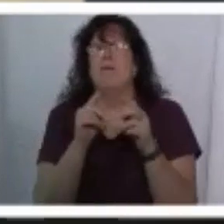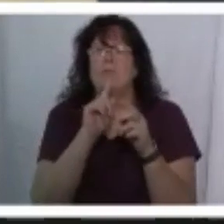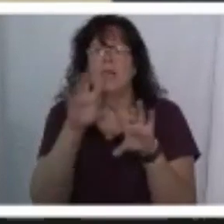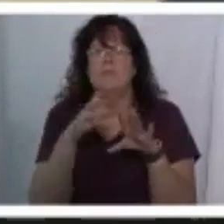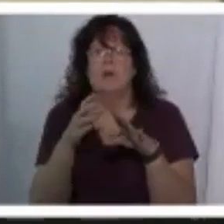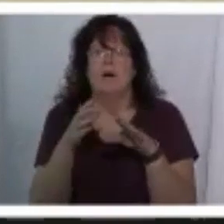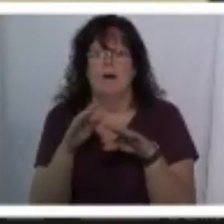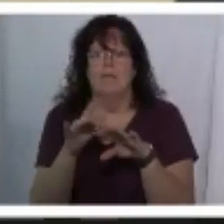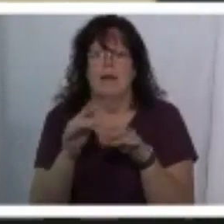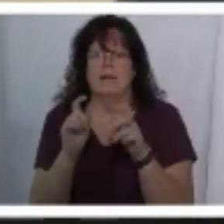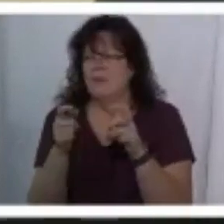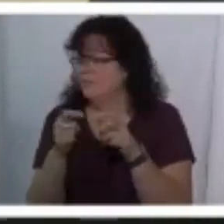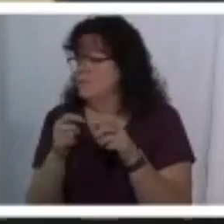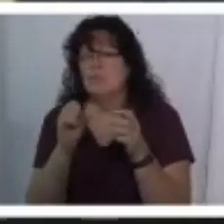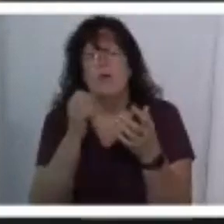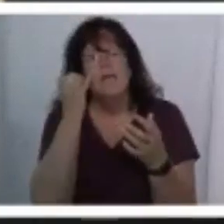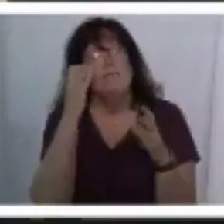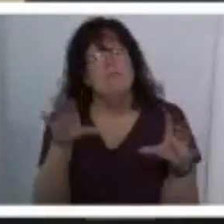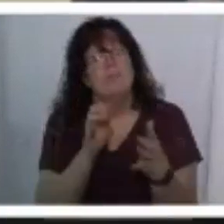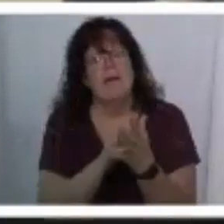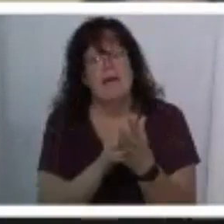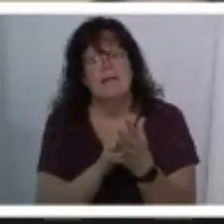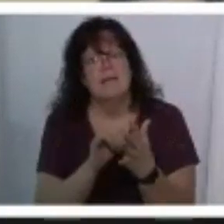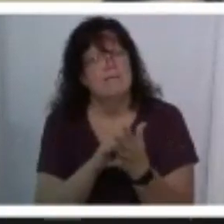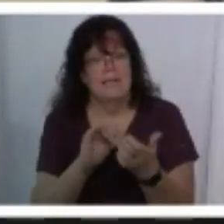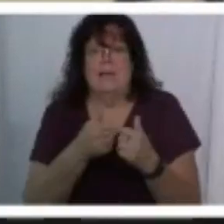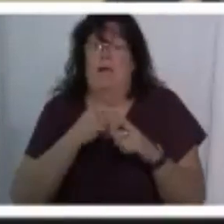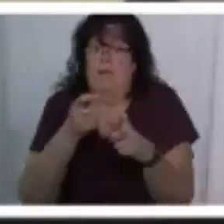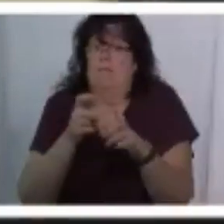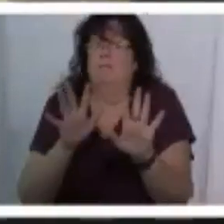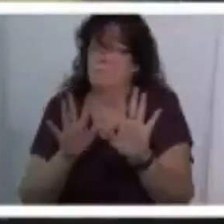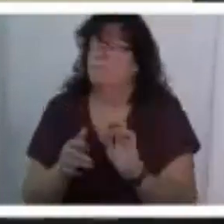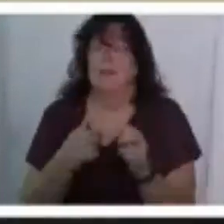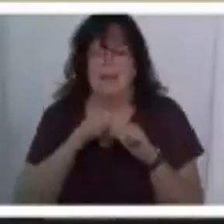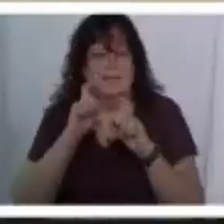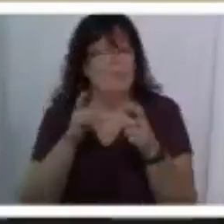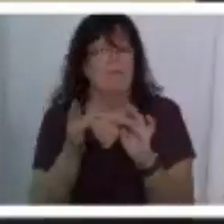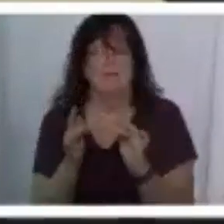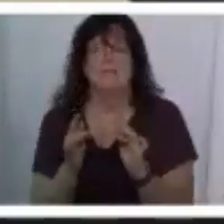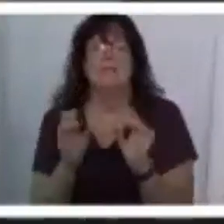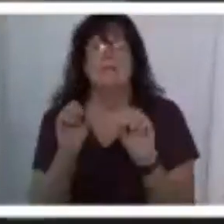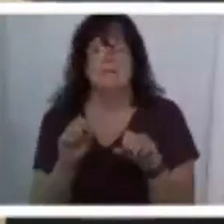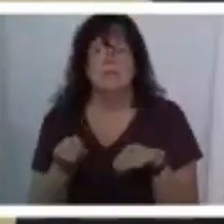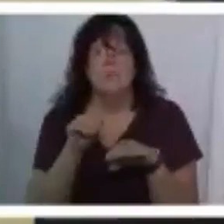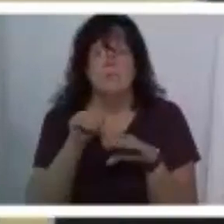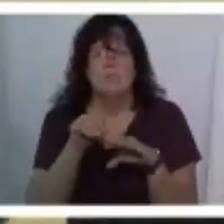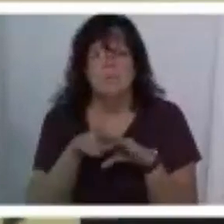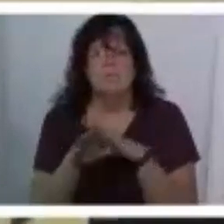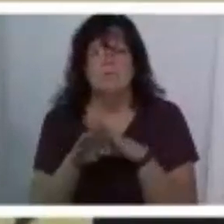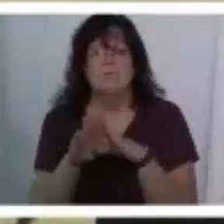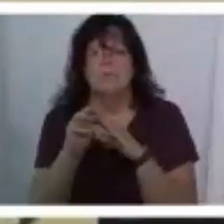online on givelify and so if you do that that's how i give by the way i always give online so you can put those little